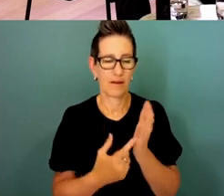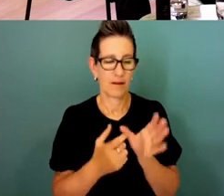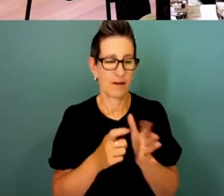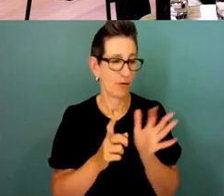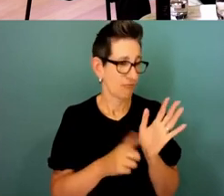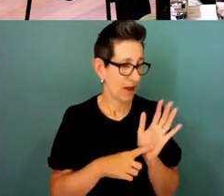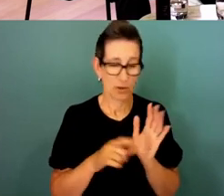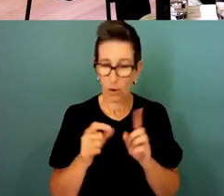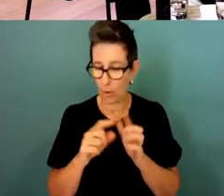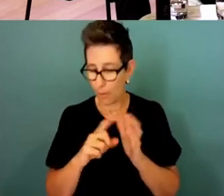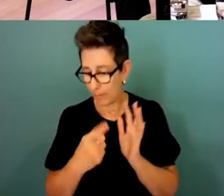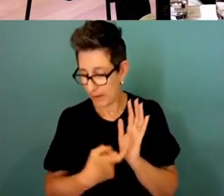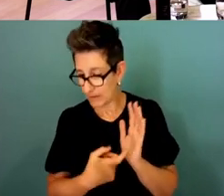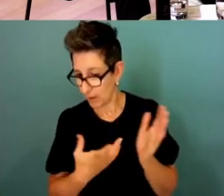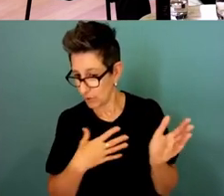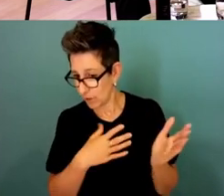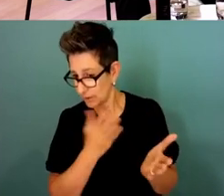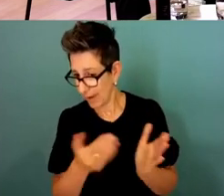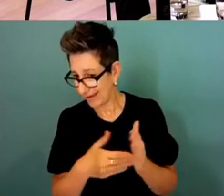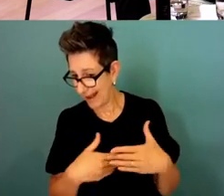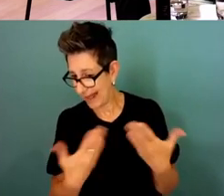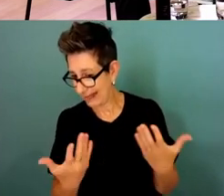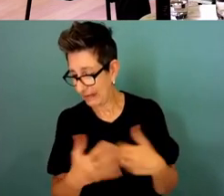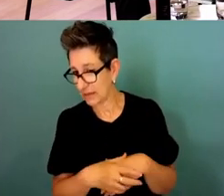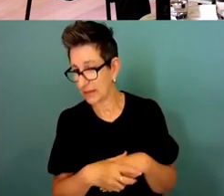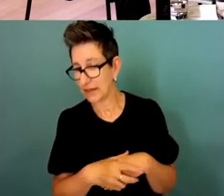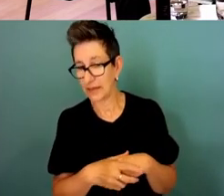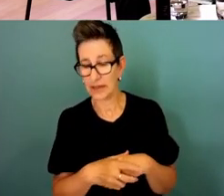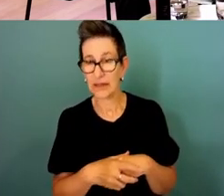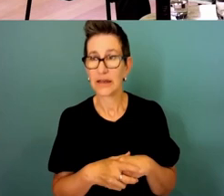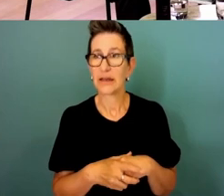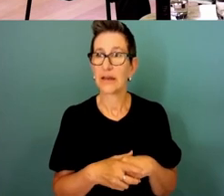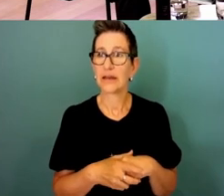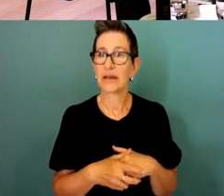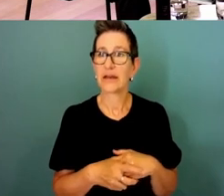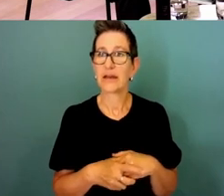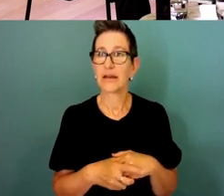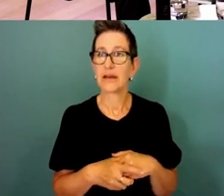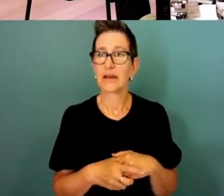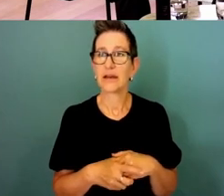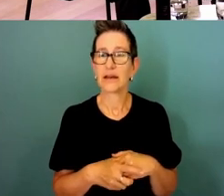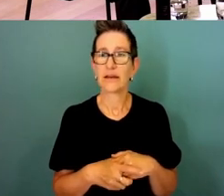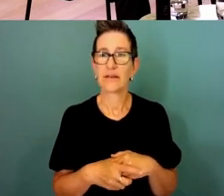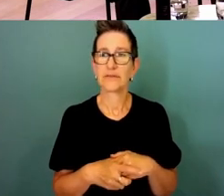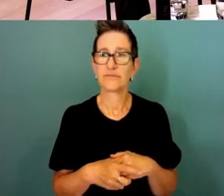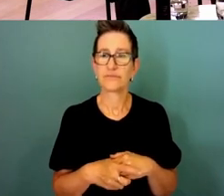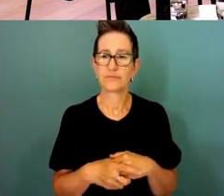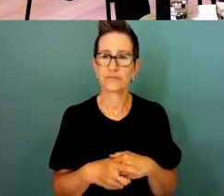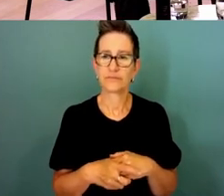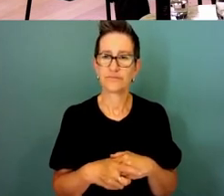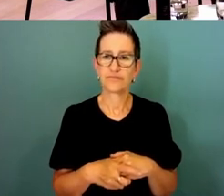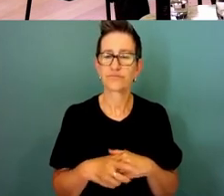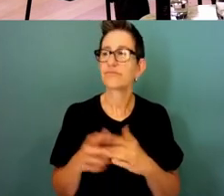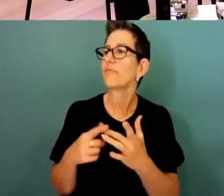Peter if you wanted to jump in on this one you'd be welcome to otherwise I'll call the panel to a close maybe just the other thing to call out